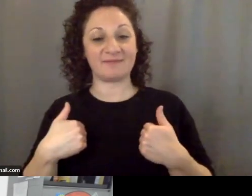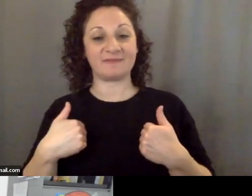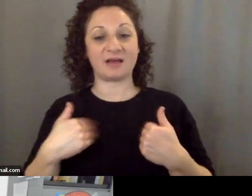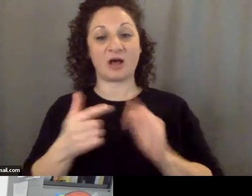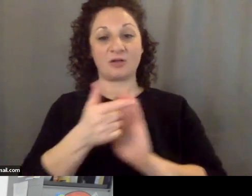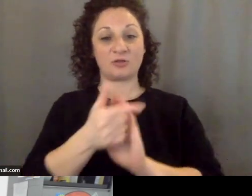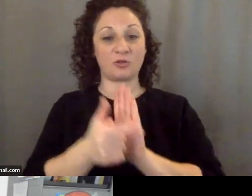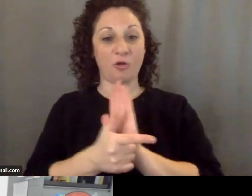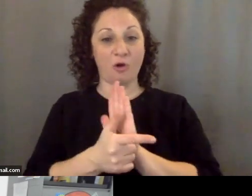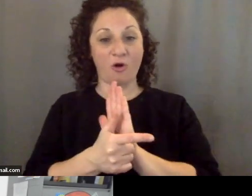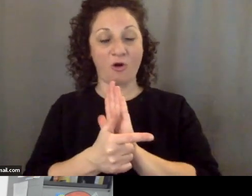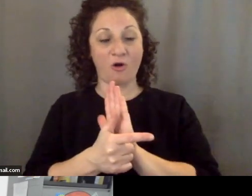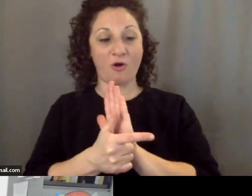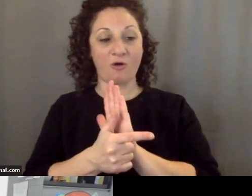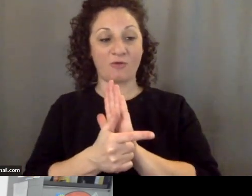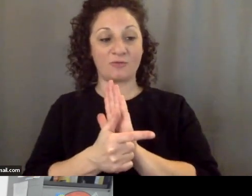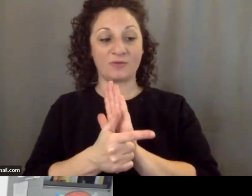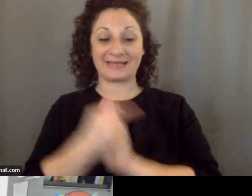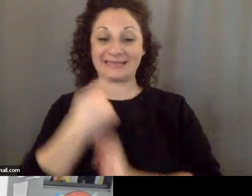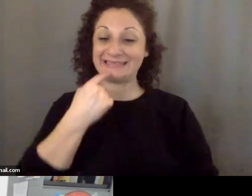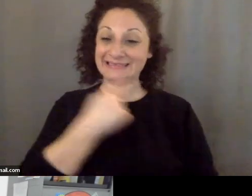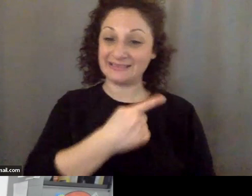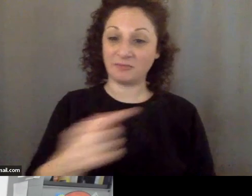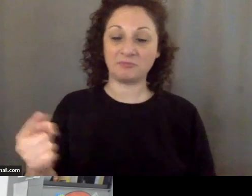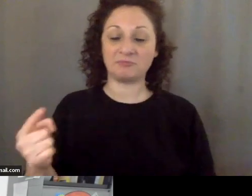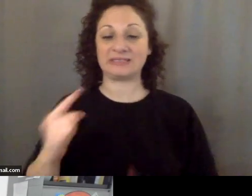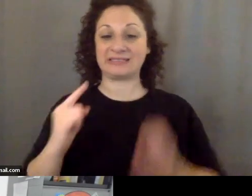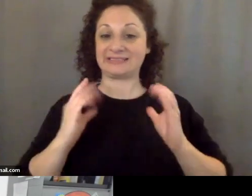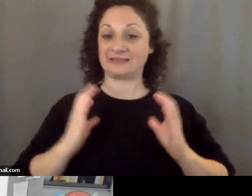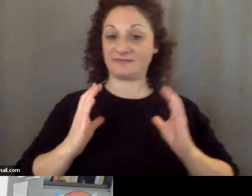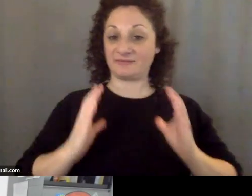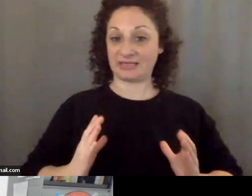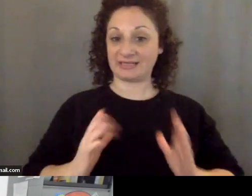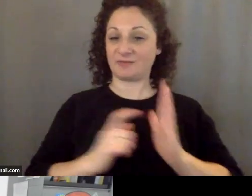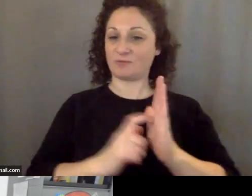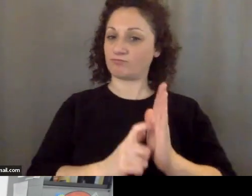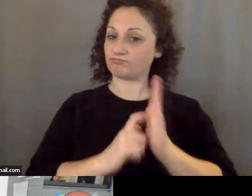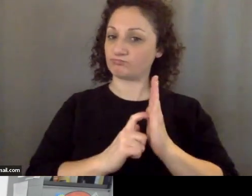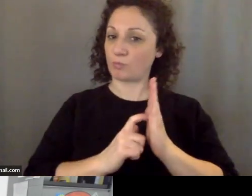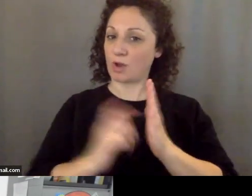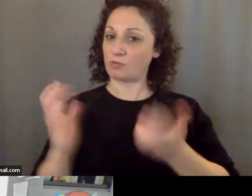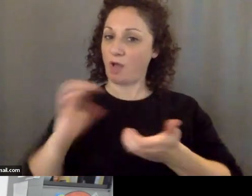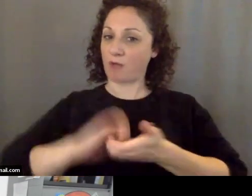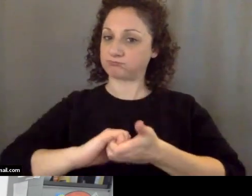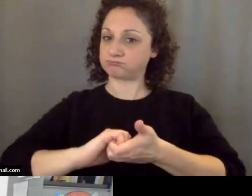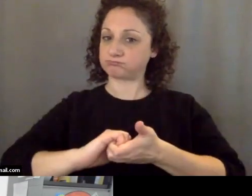telling civilian entities that they must cooperate with military